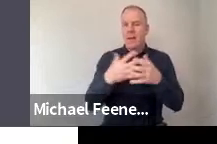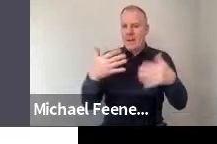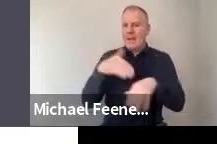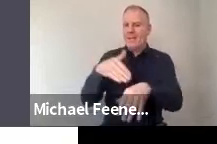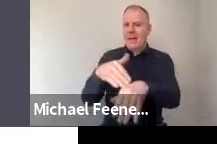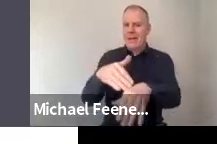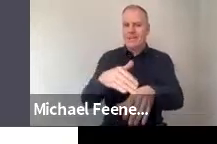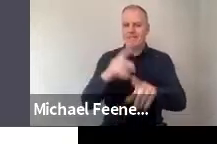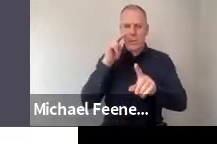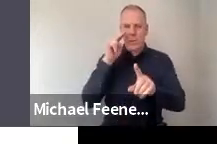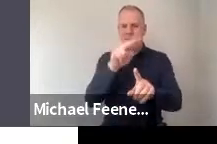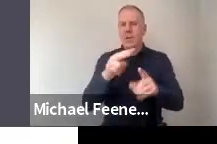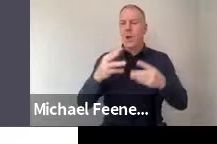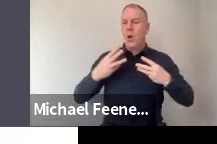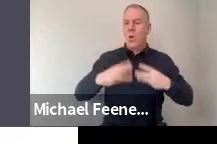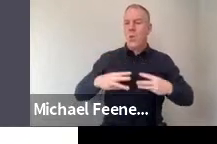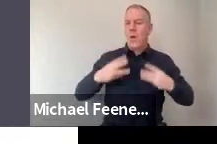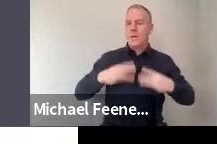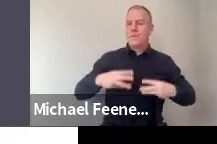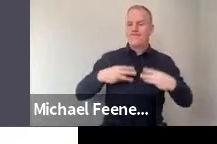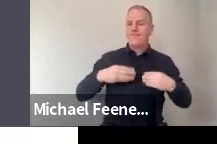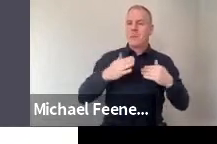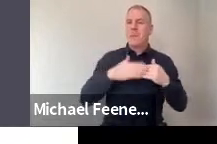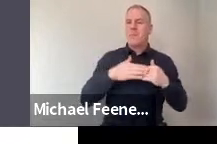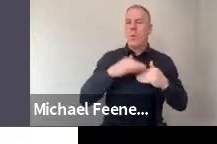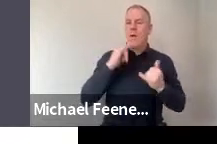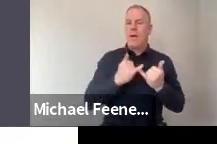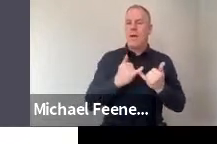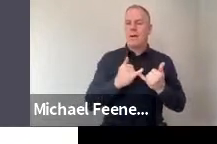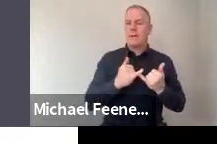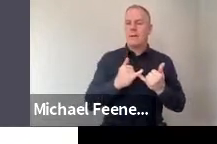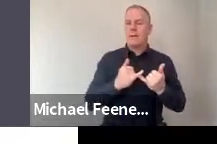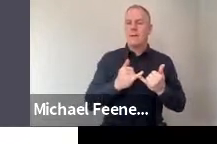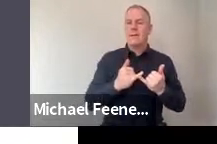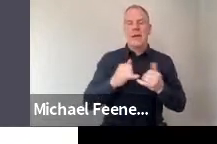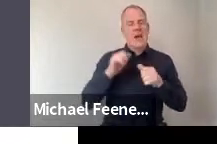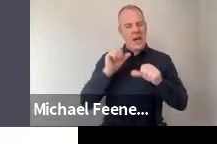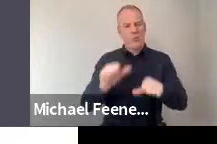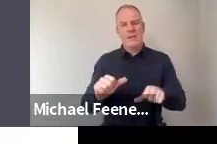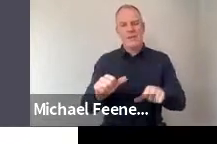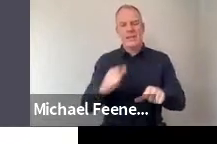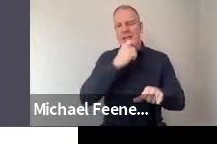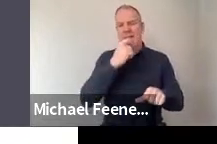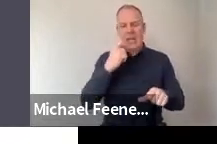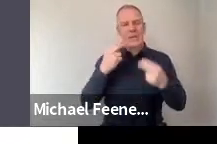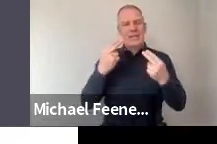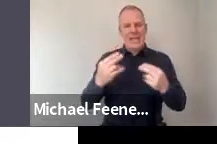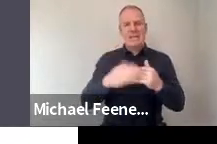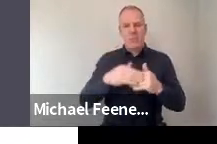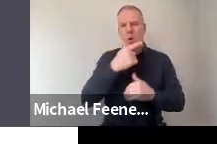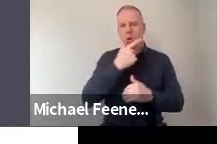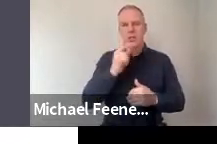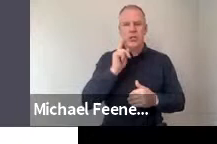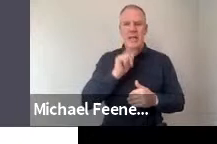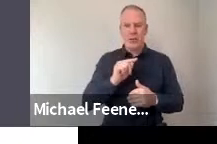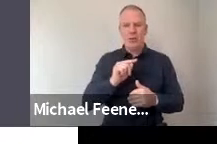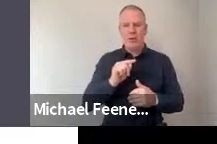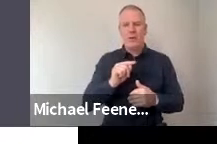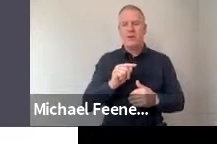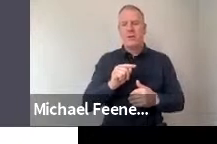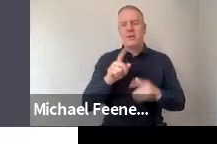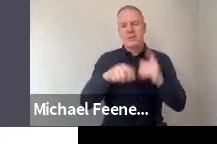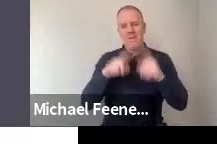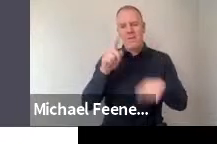where women were a bit more likely than men to agree with the statement, and we need more gender diversity in science.